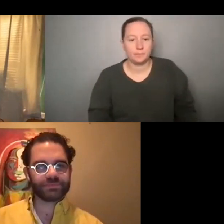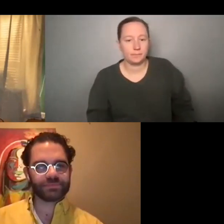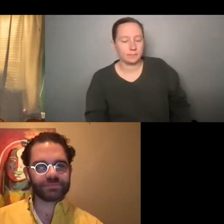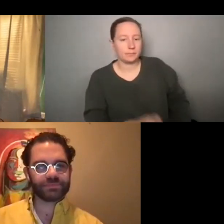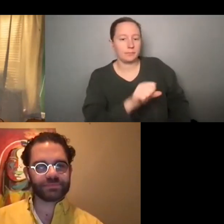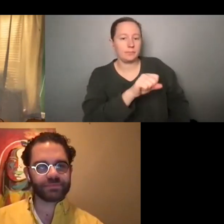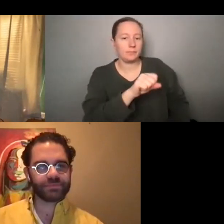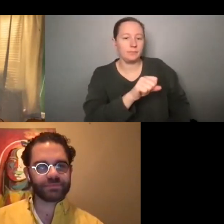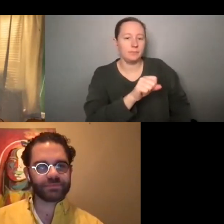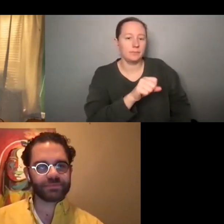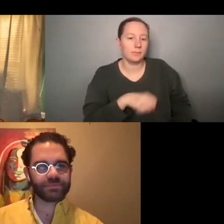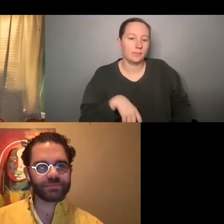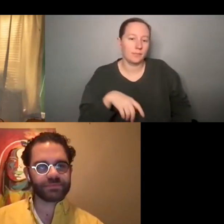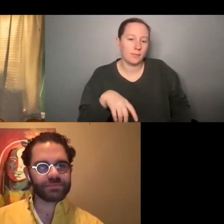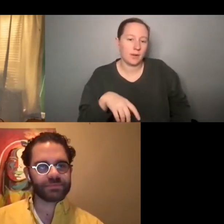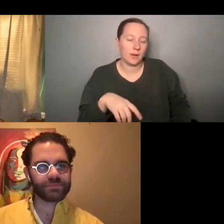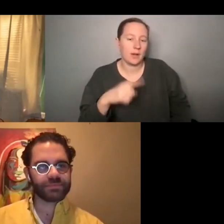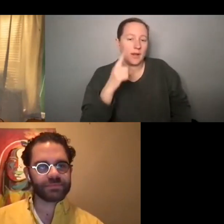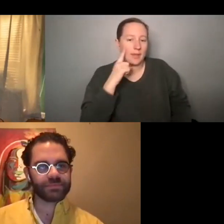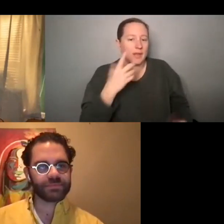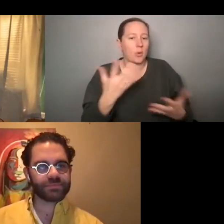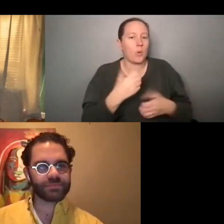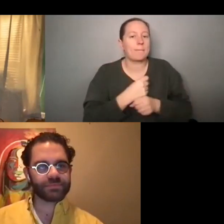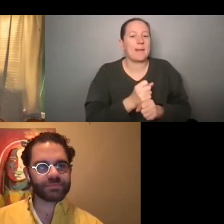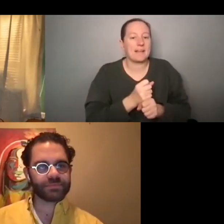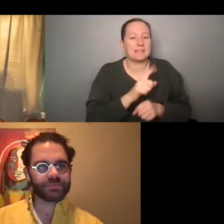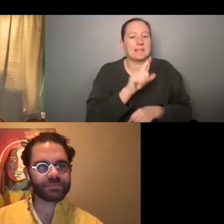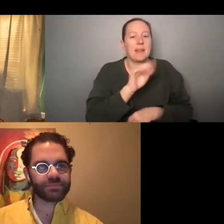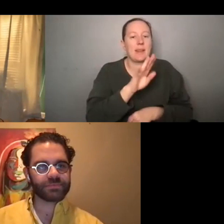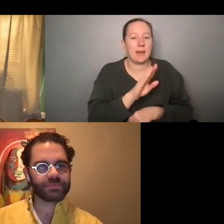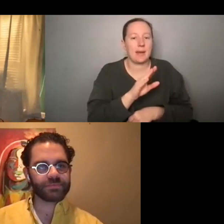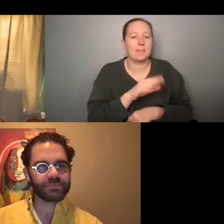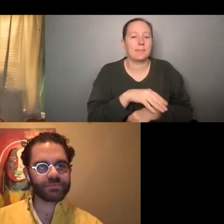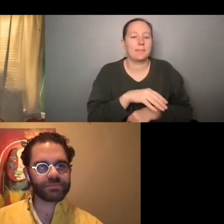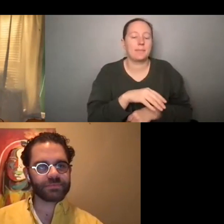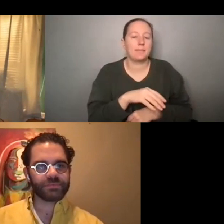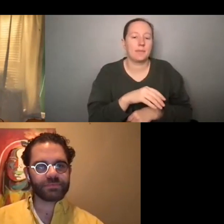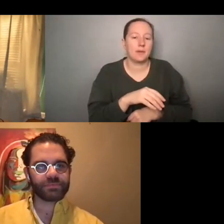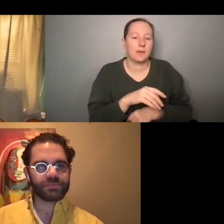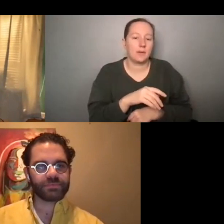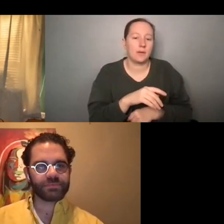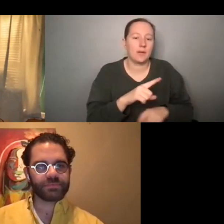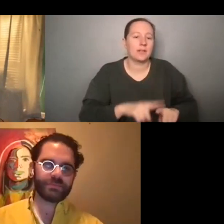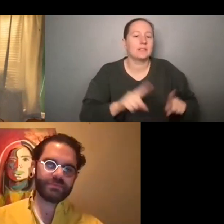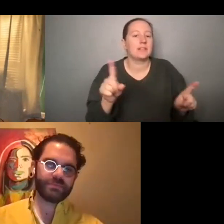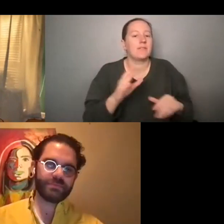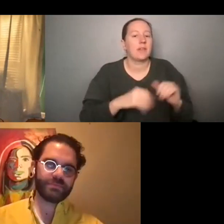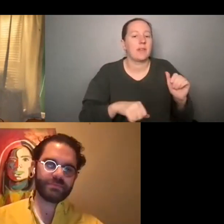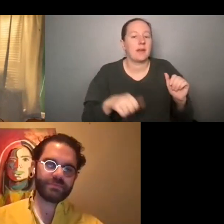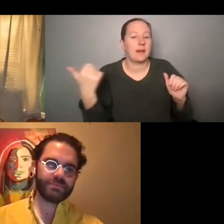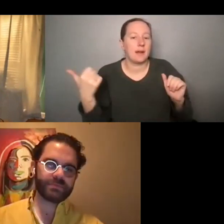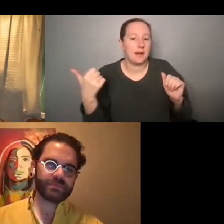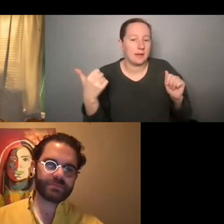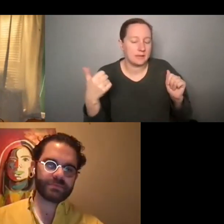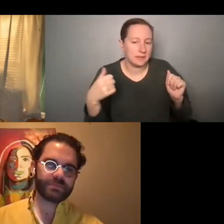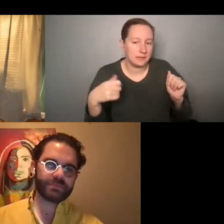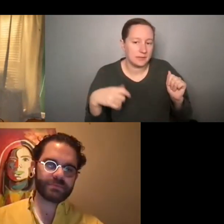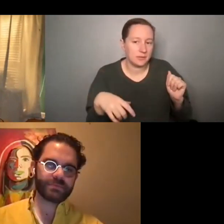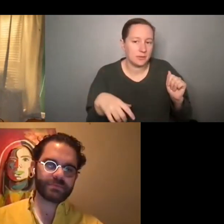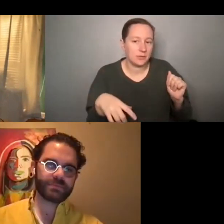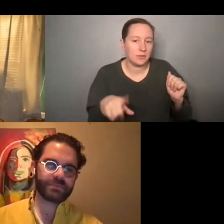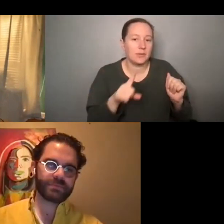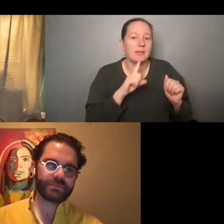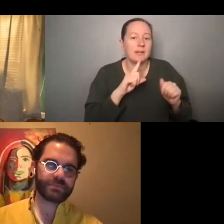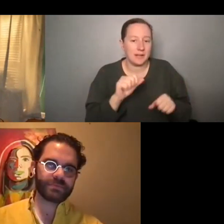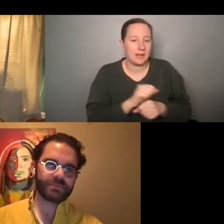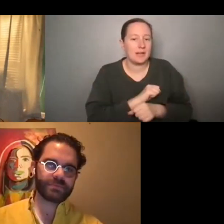Yeah. I think what makes the lab at respectability, the in-person lab specifically different from most is that it is through